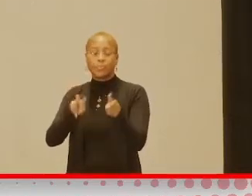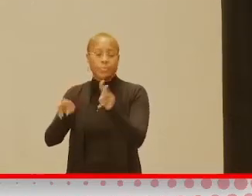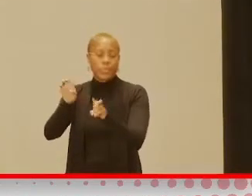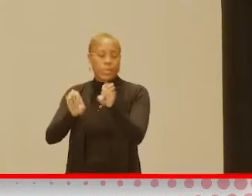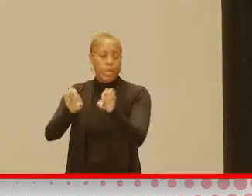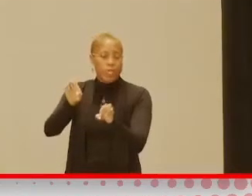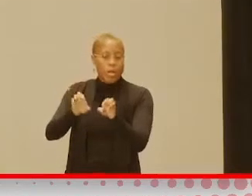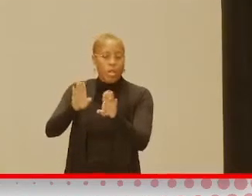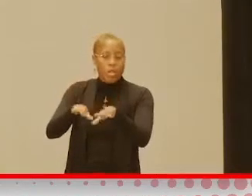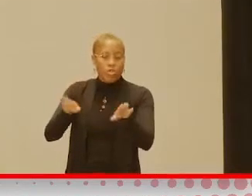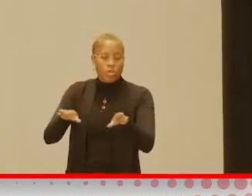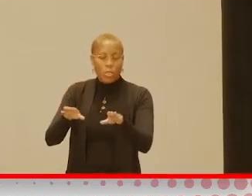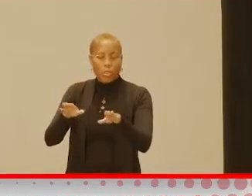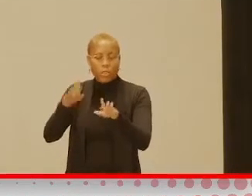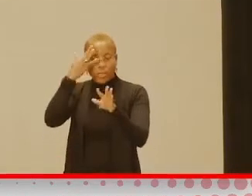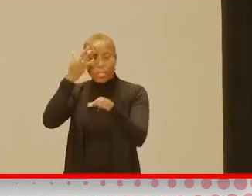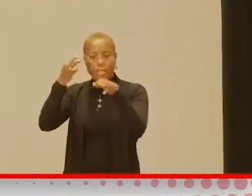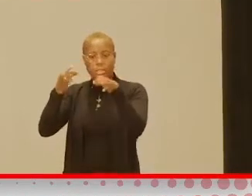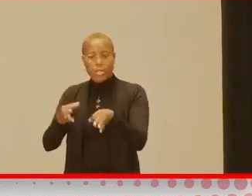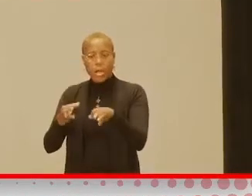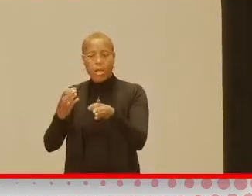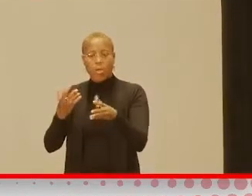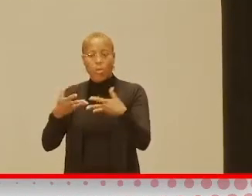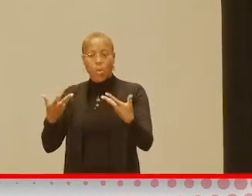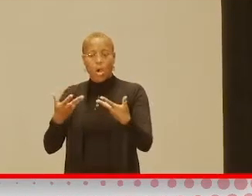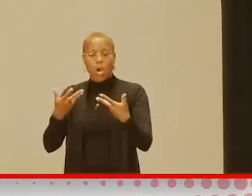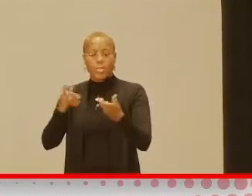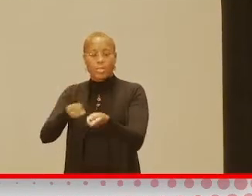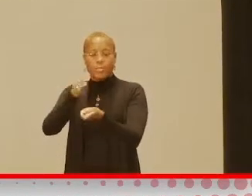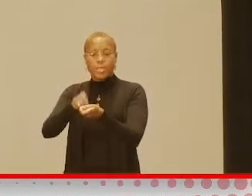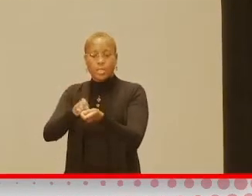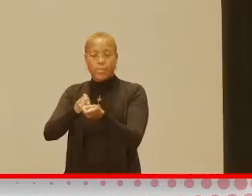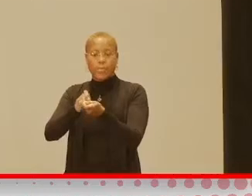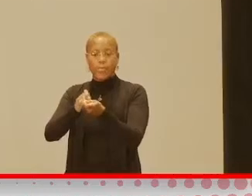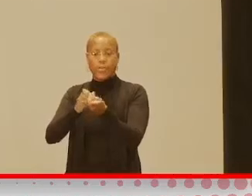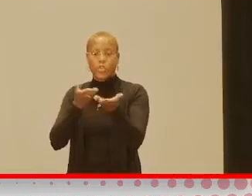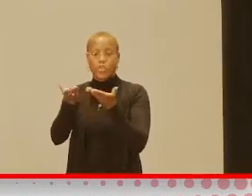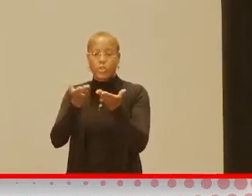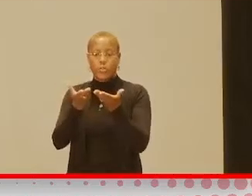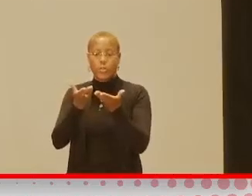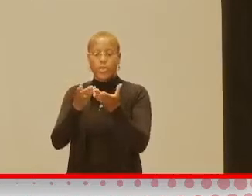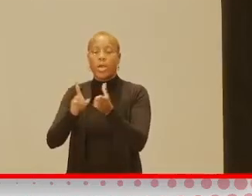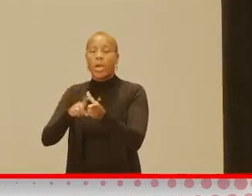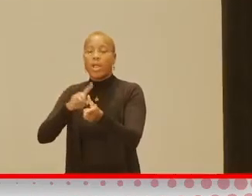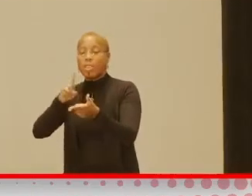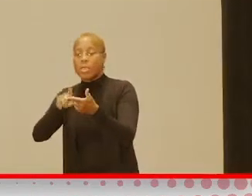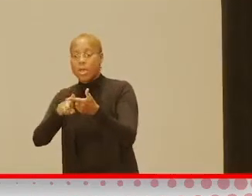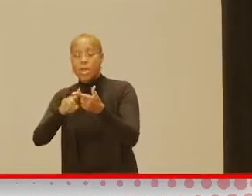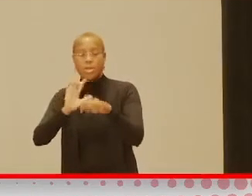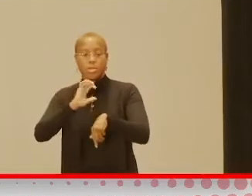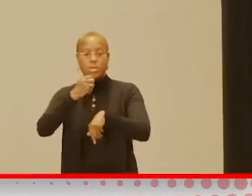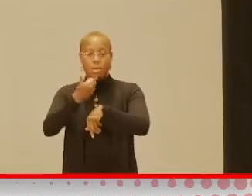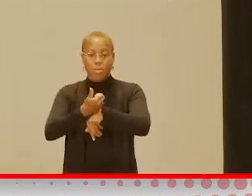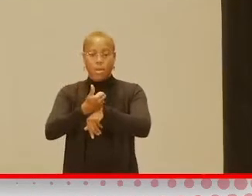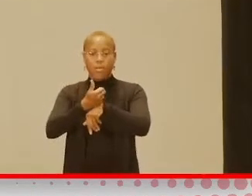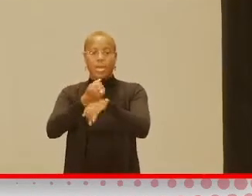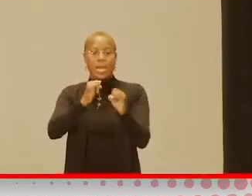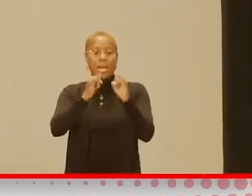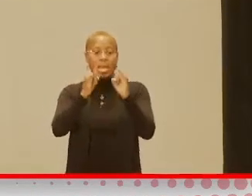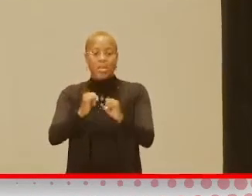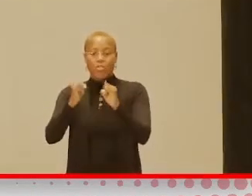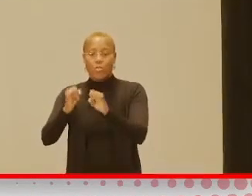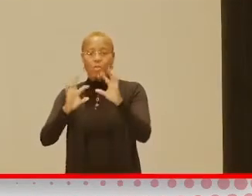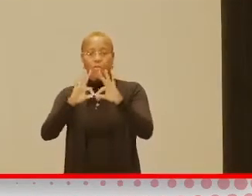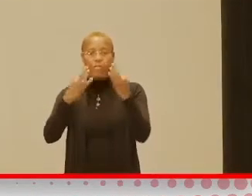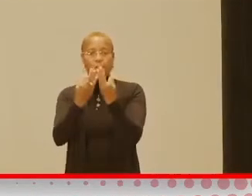what types of services they need, and then develop an individual family support plan or an IFSP. So